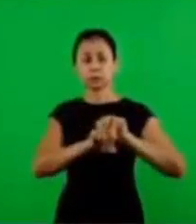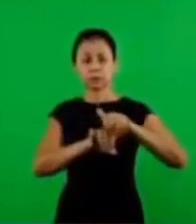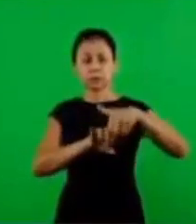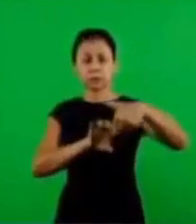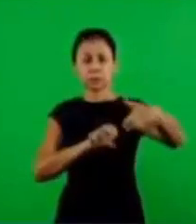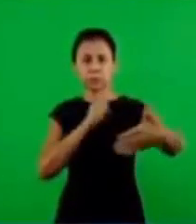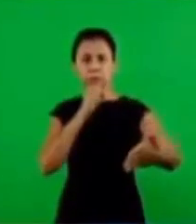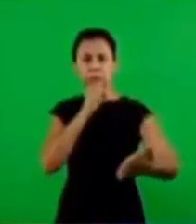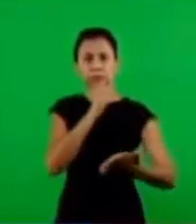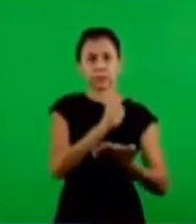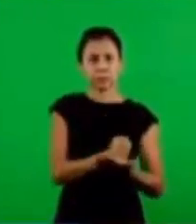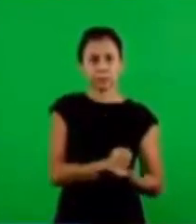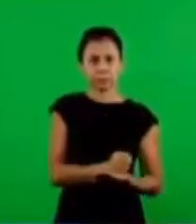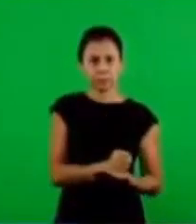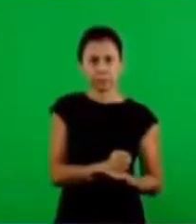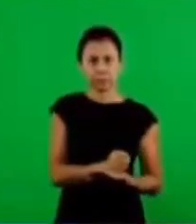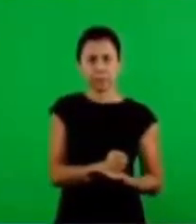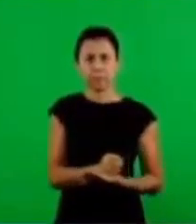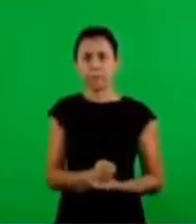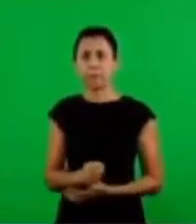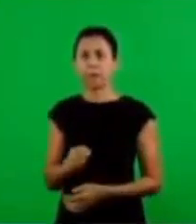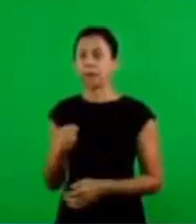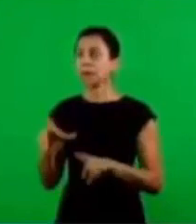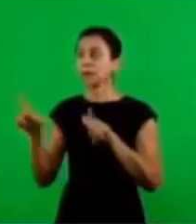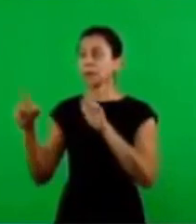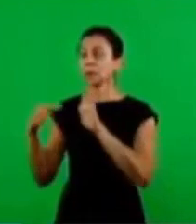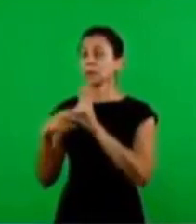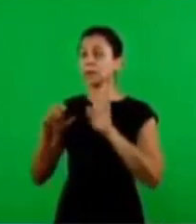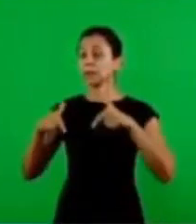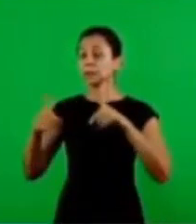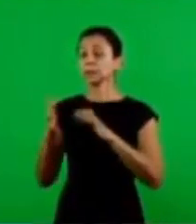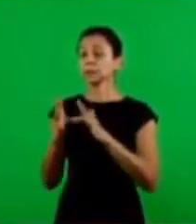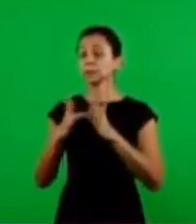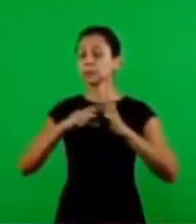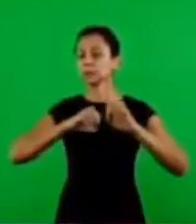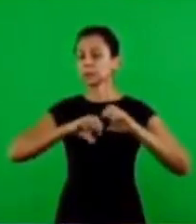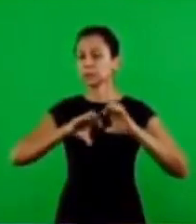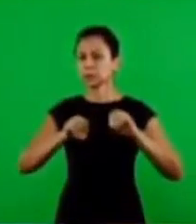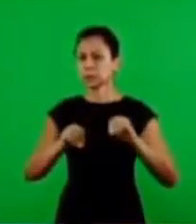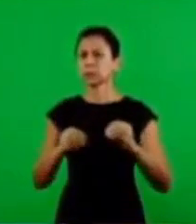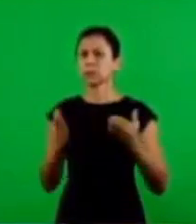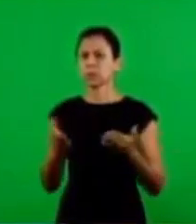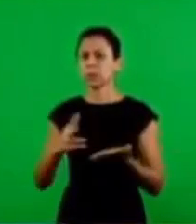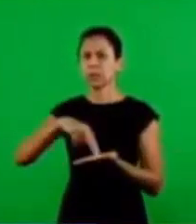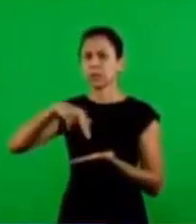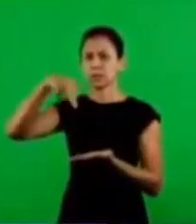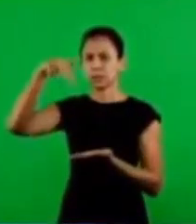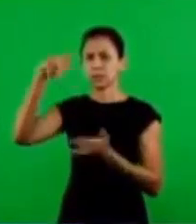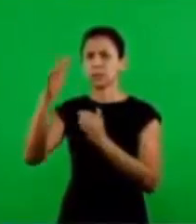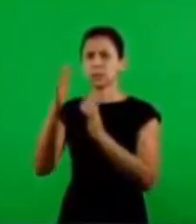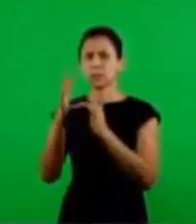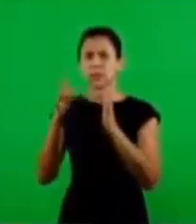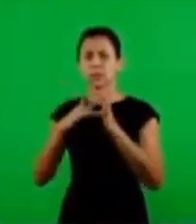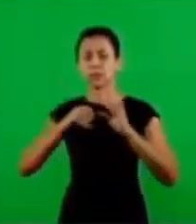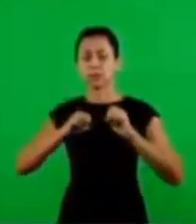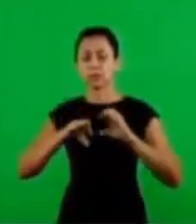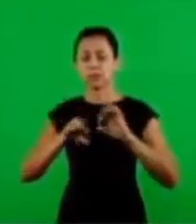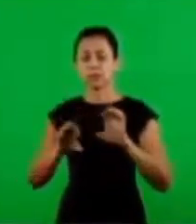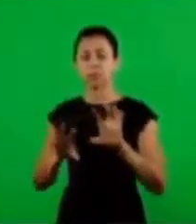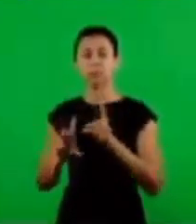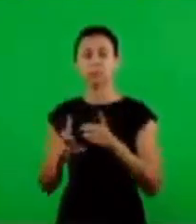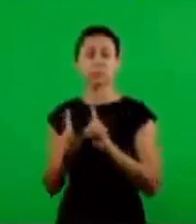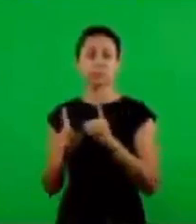So the Father will send, he will teach us. And now we see the action of Jesus in the teaching. Jesus resurrected, now teaching the